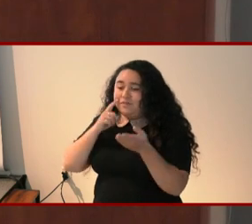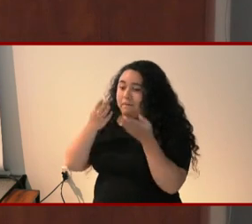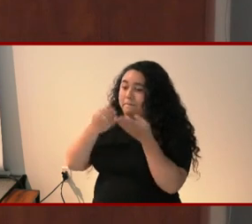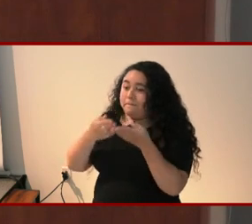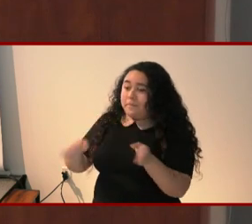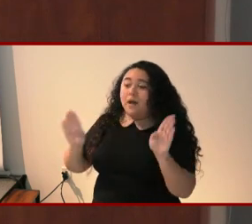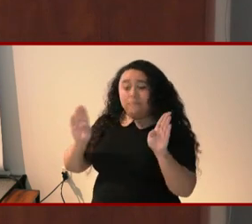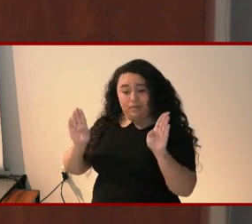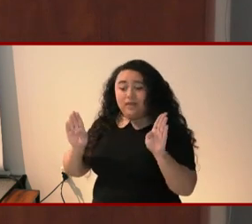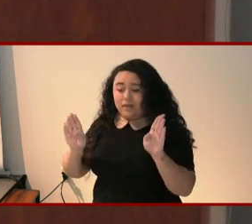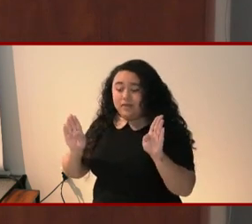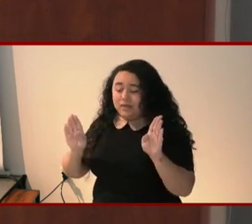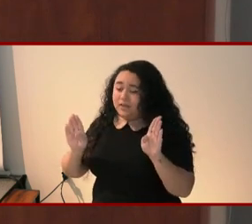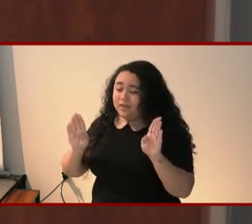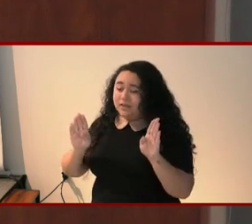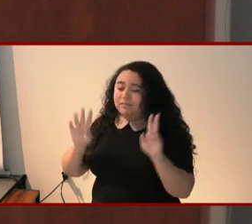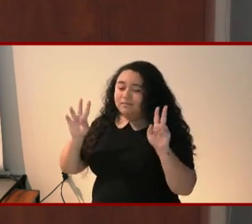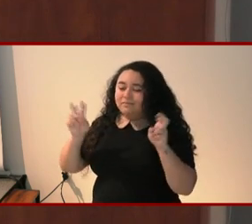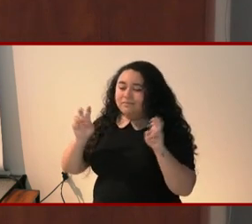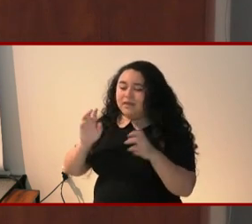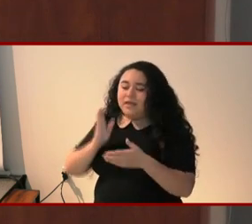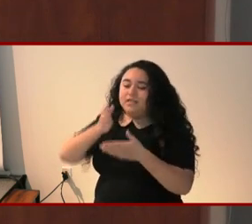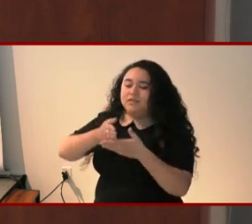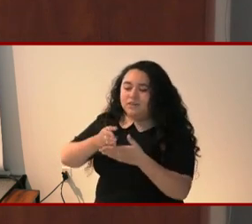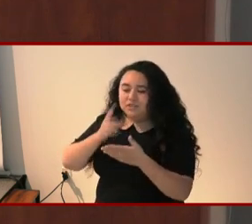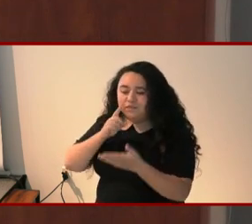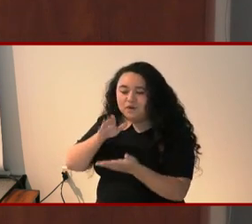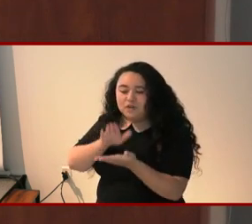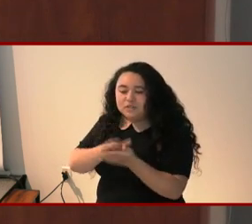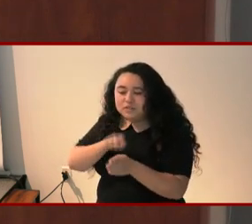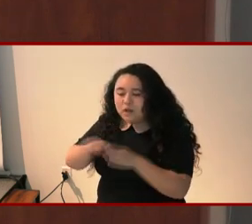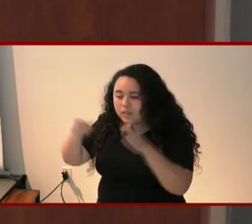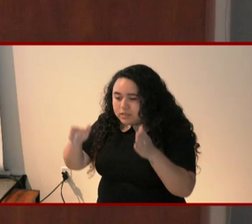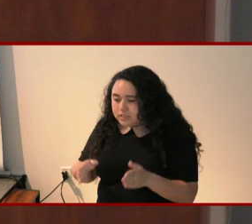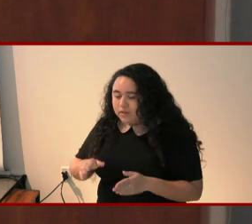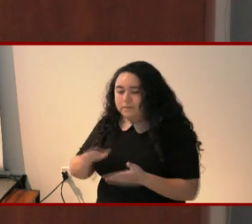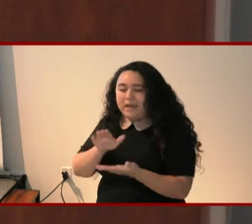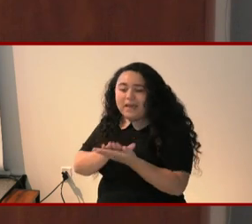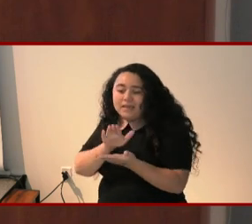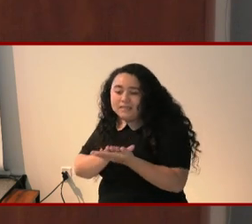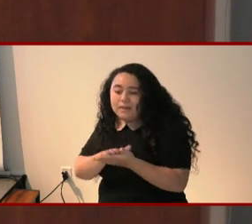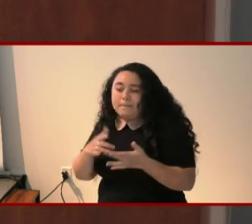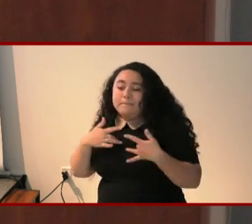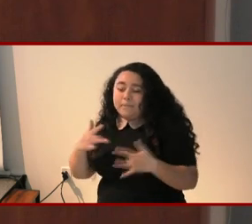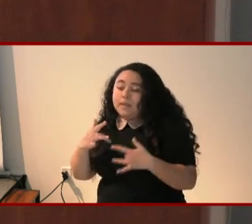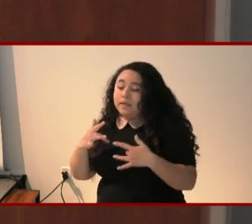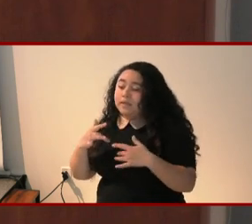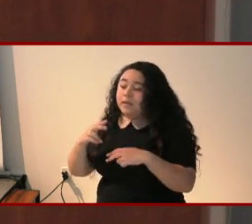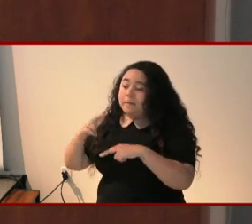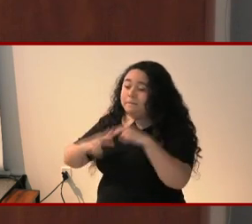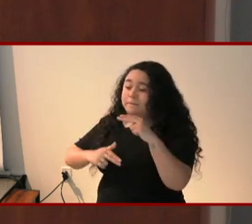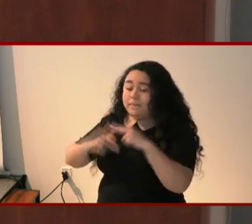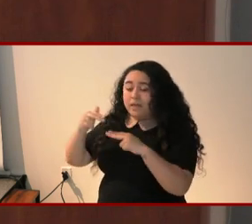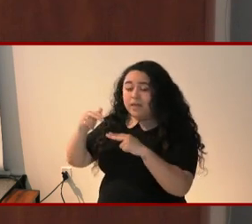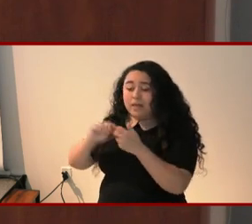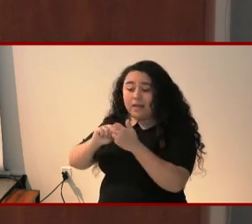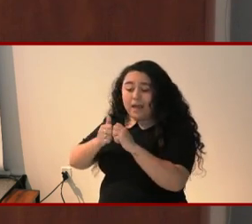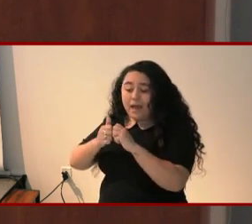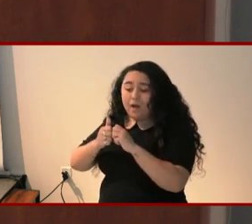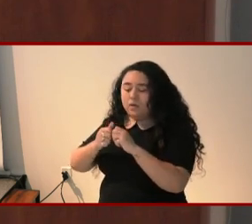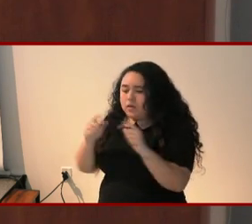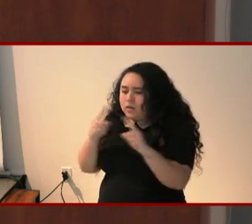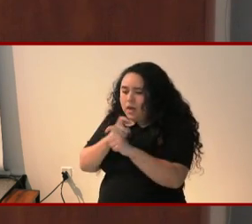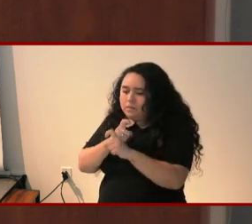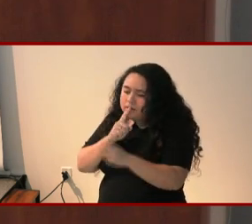we make, as in scholarship, in academia, are often built upon the complexity of intimate